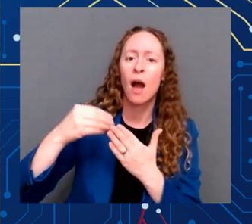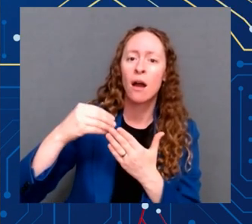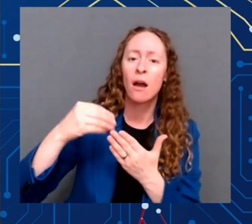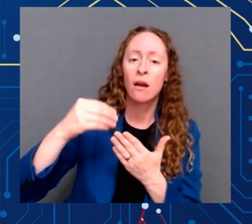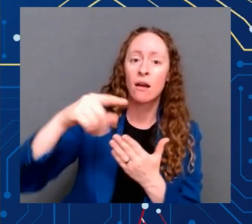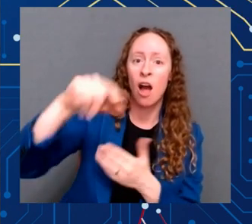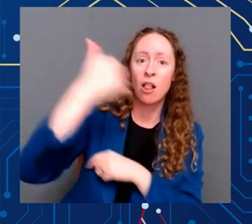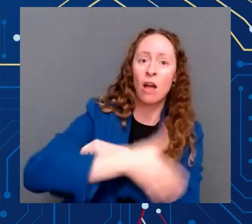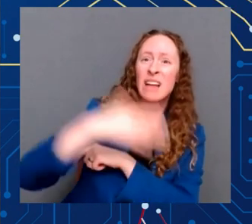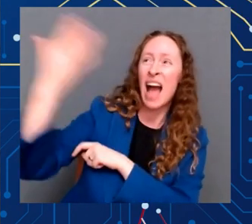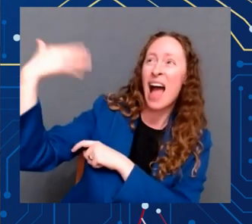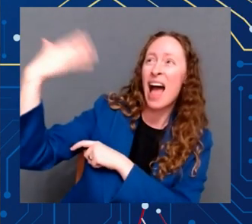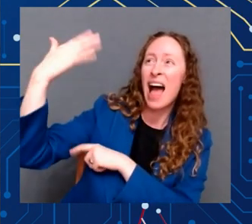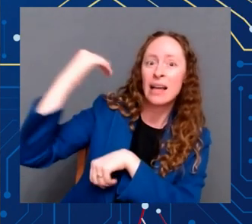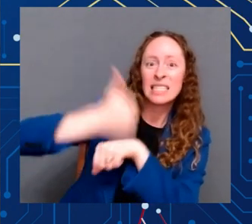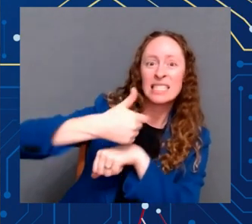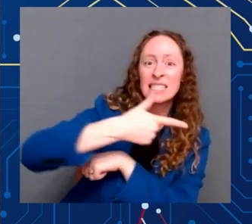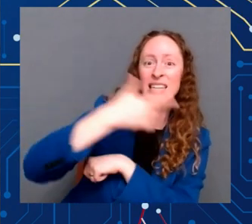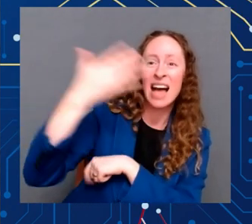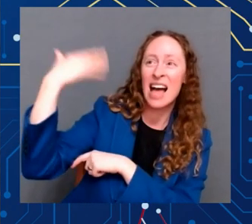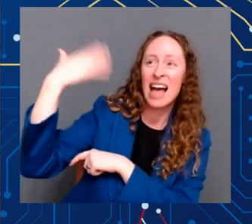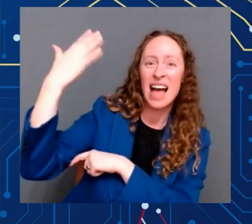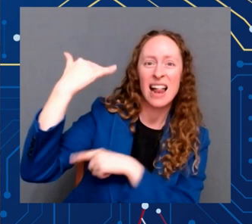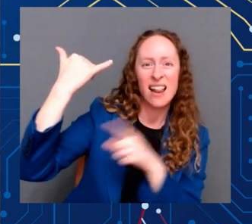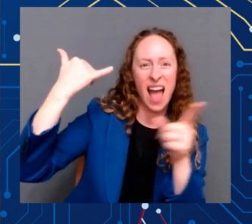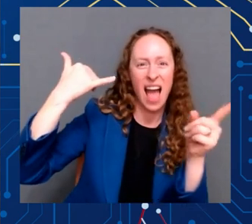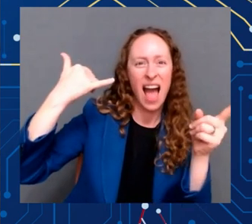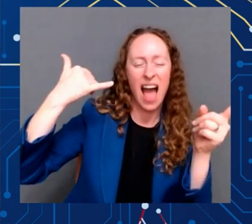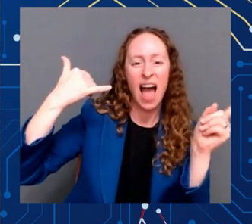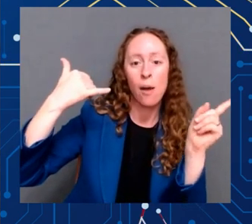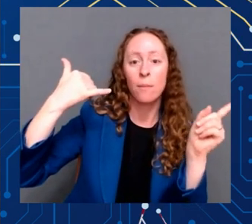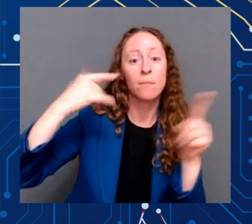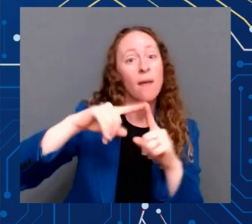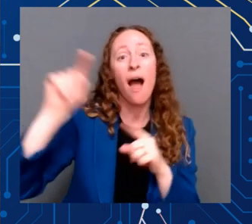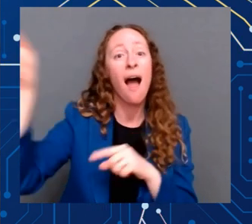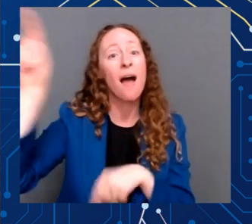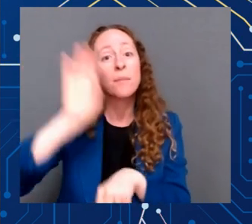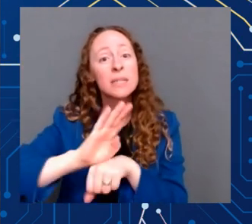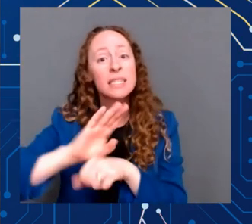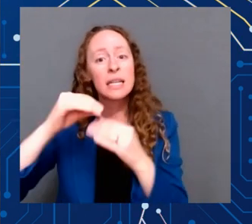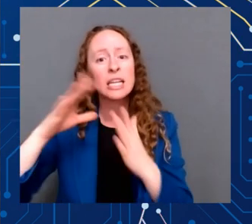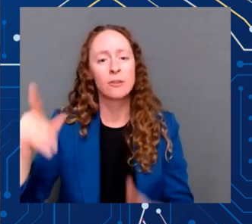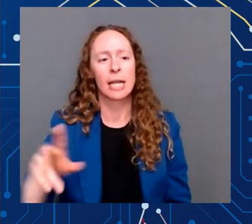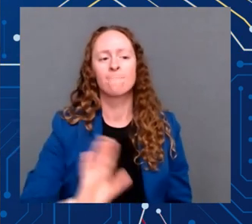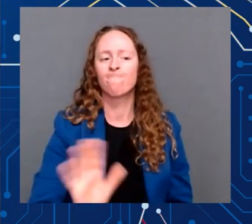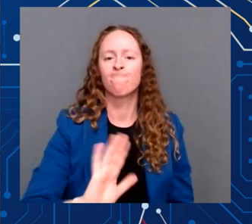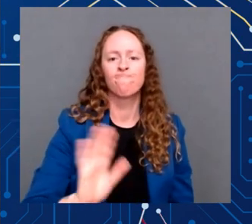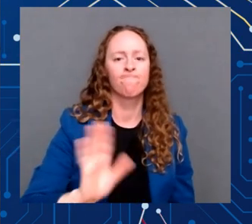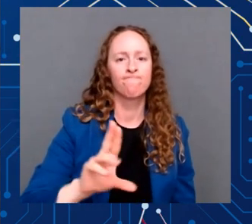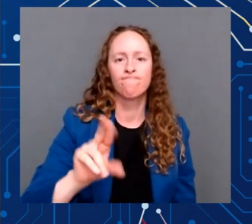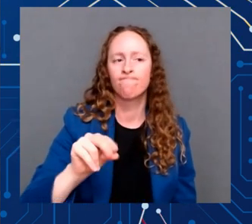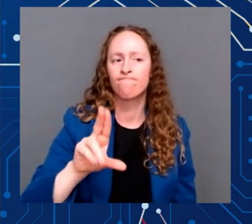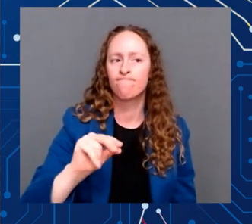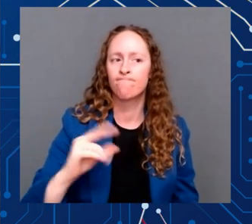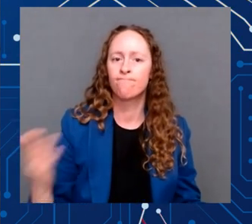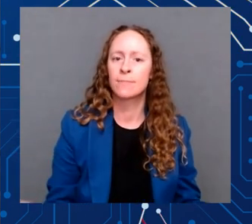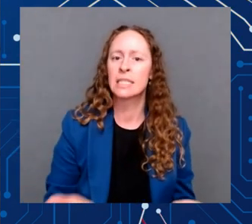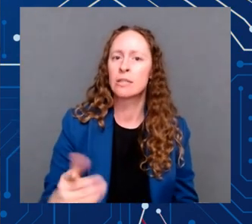leaders also see America is back and leading the way. During my State of the Union,